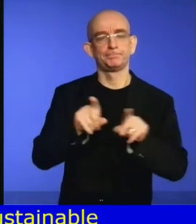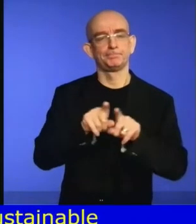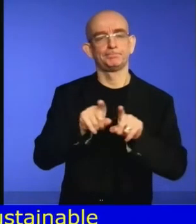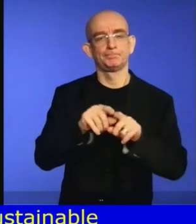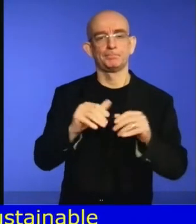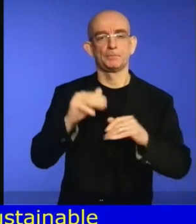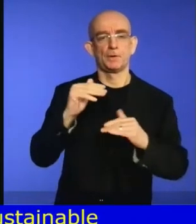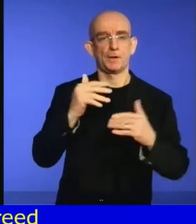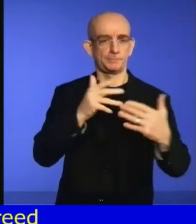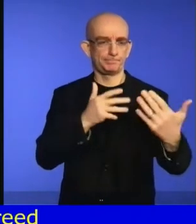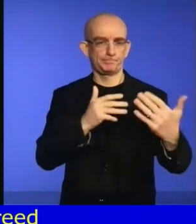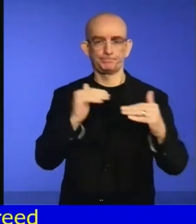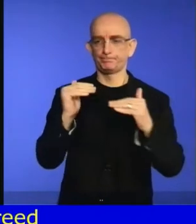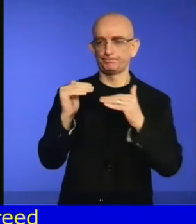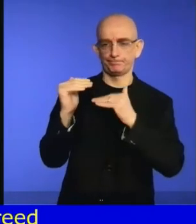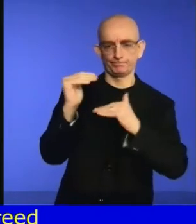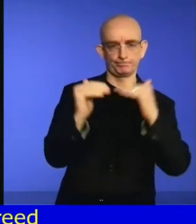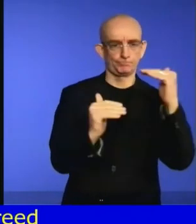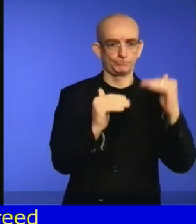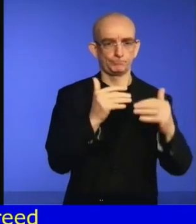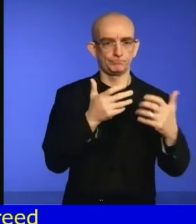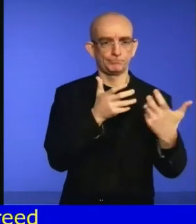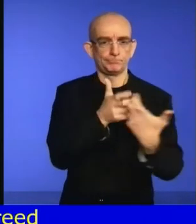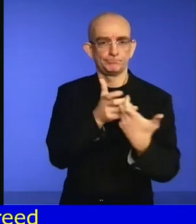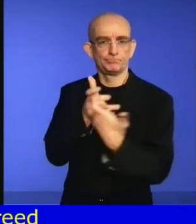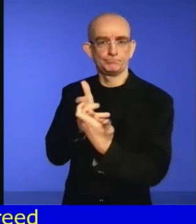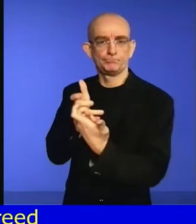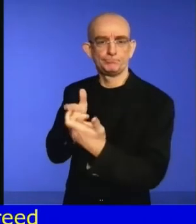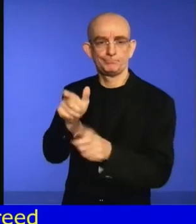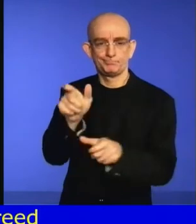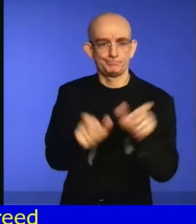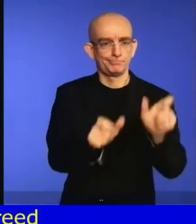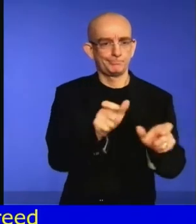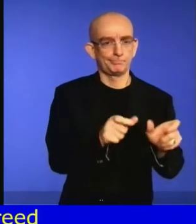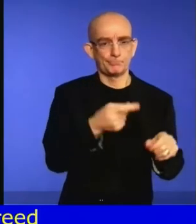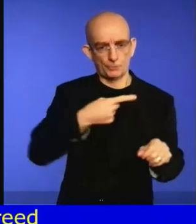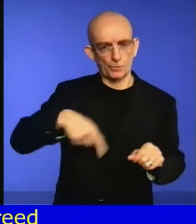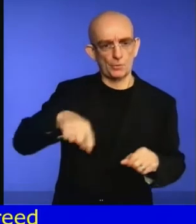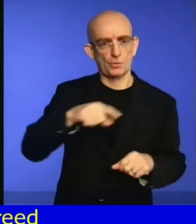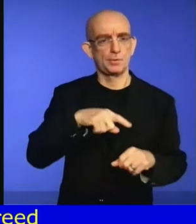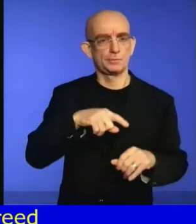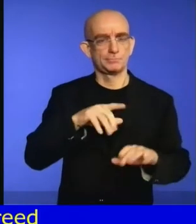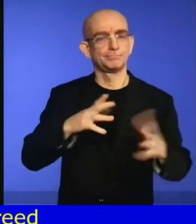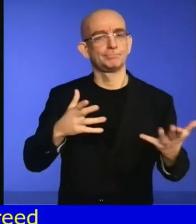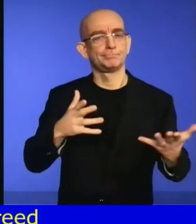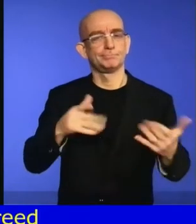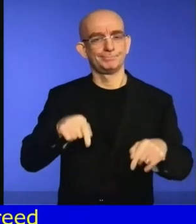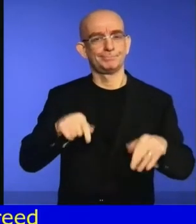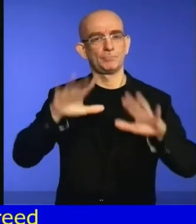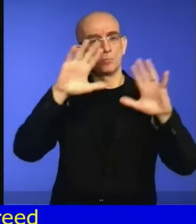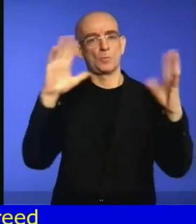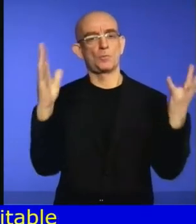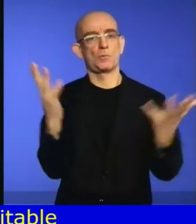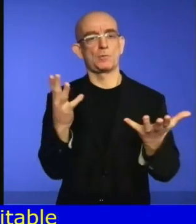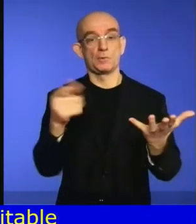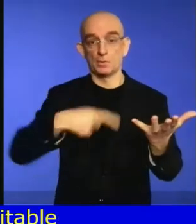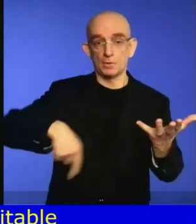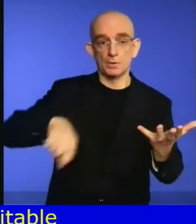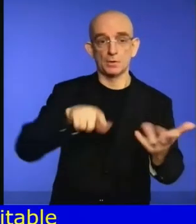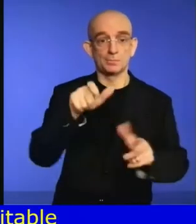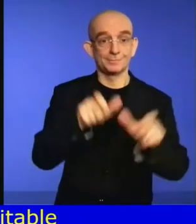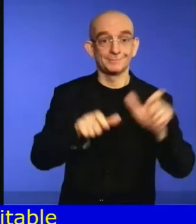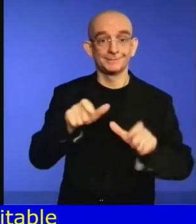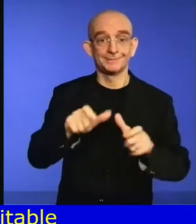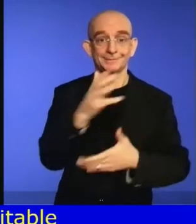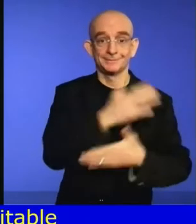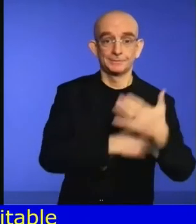agreed upon norms of non-discrimination and enforce them